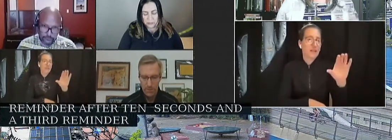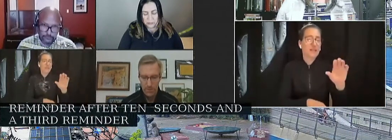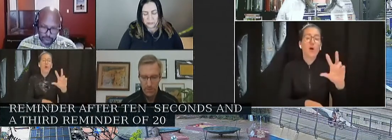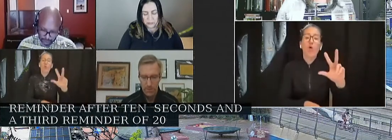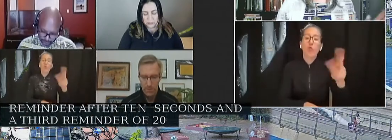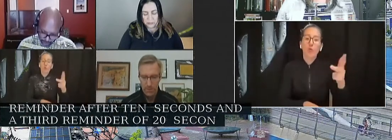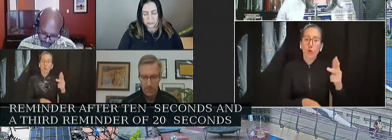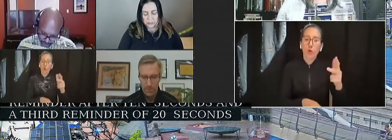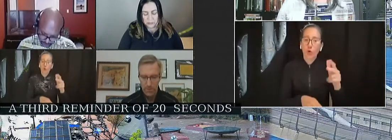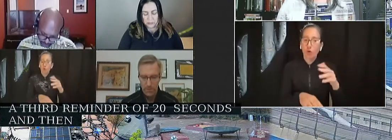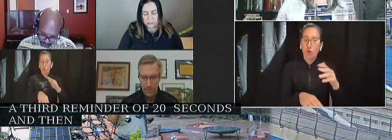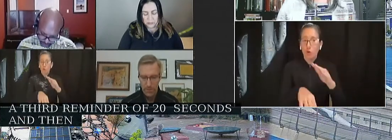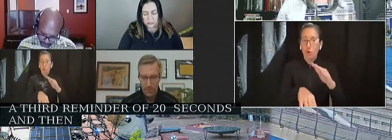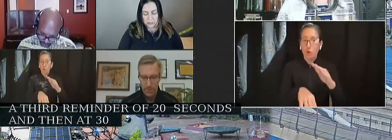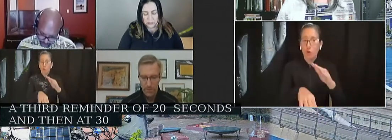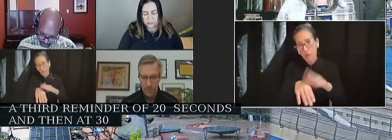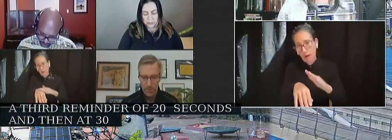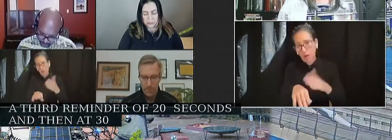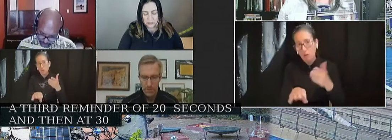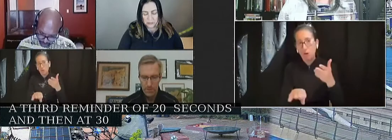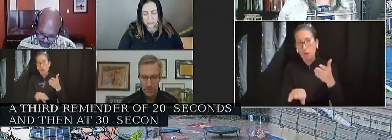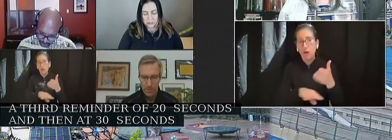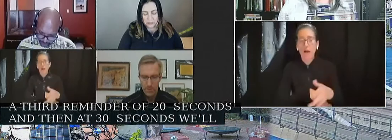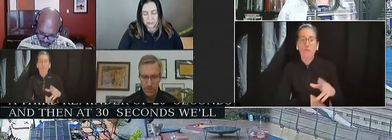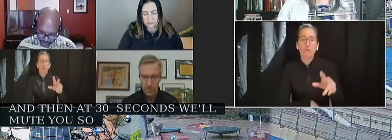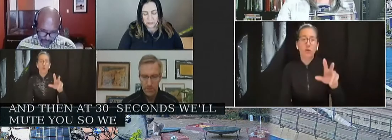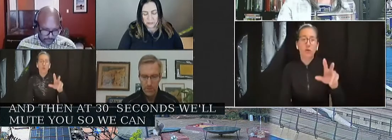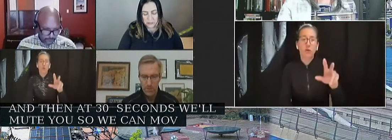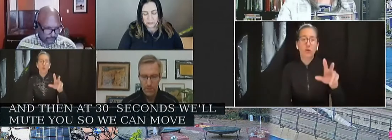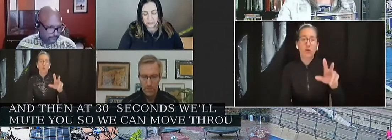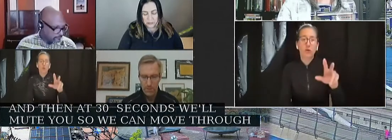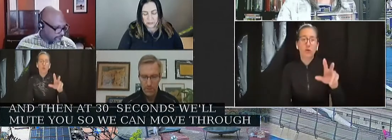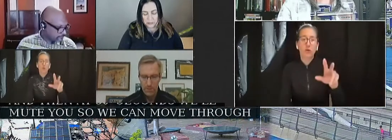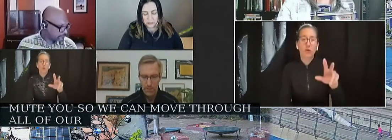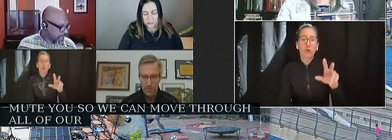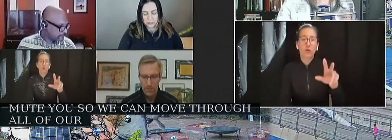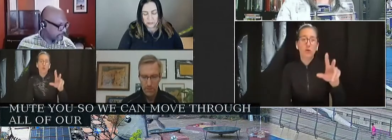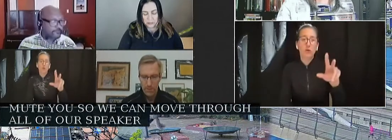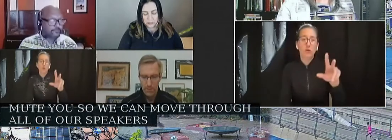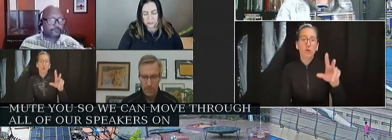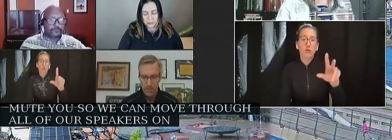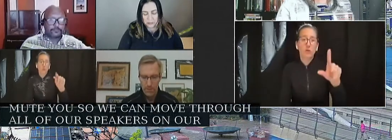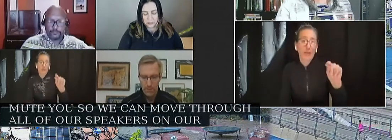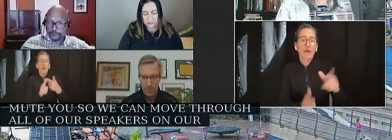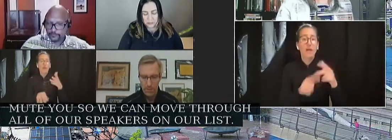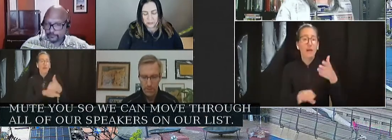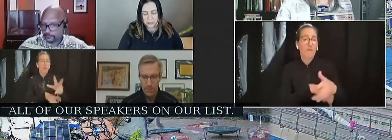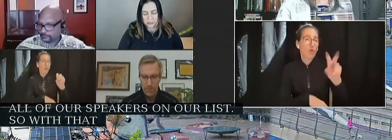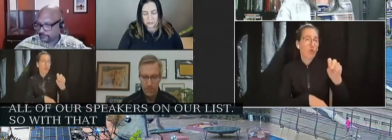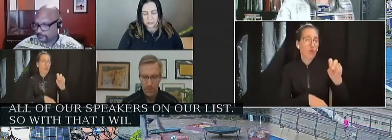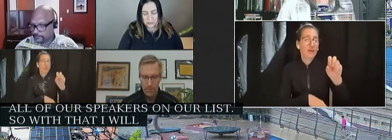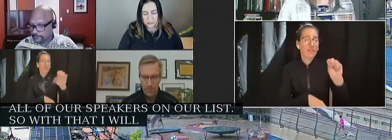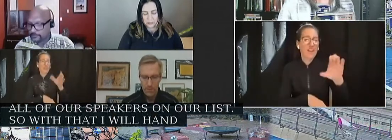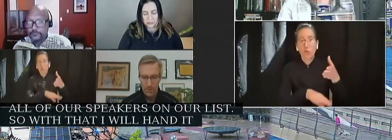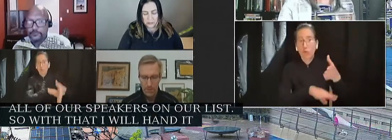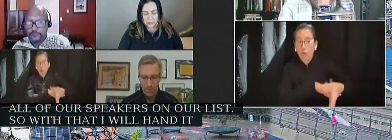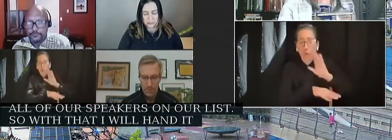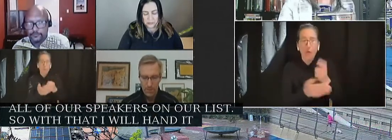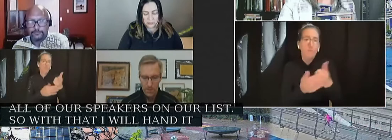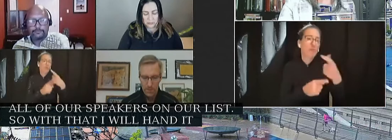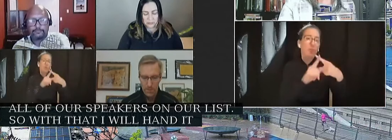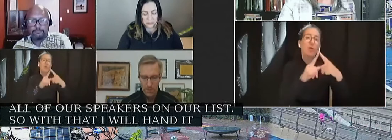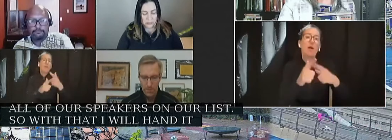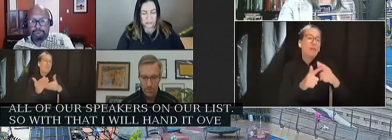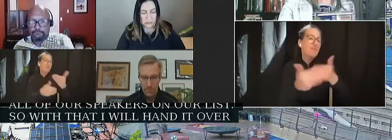then at 30 seconds we'll go ahead and just meet you so that we can move through all of our speakers on our list. So with that I will hand it over to Zach for our first